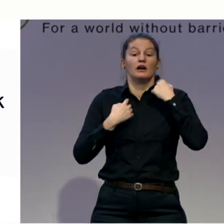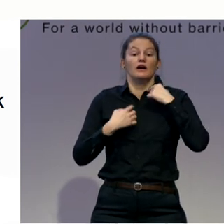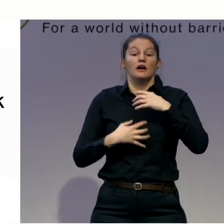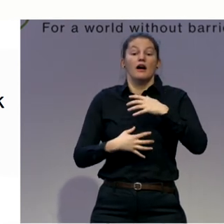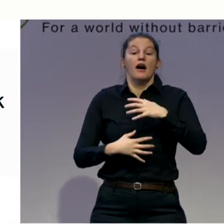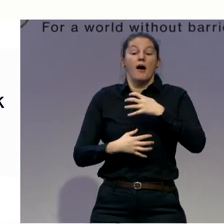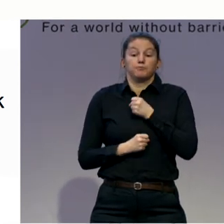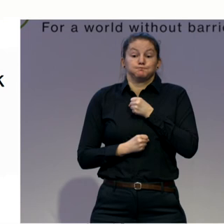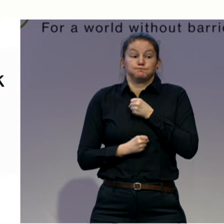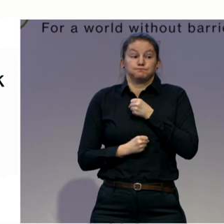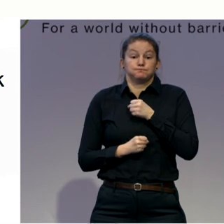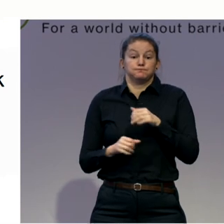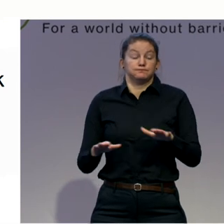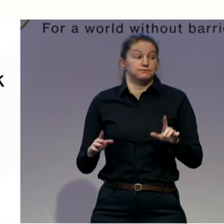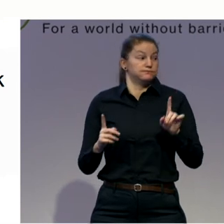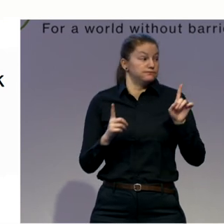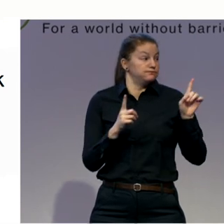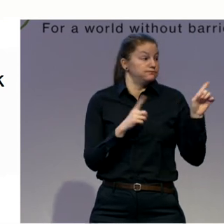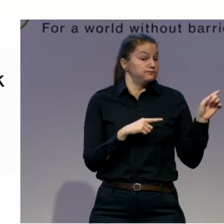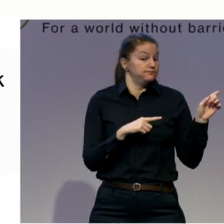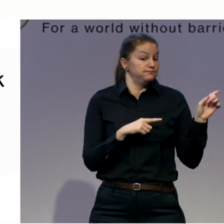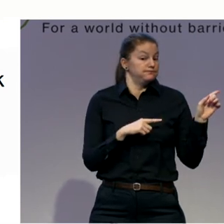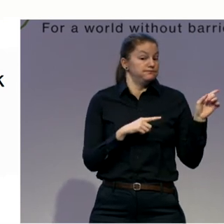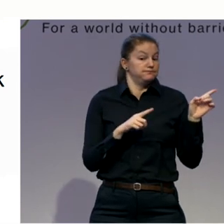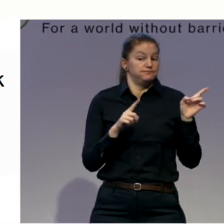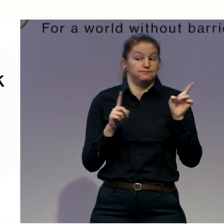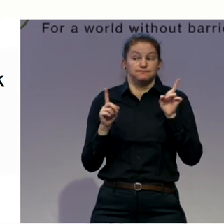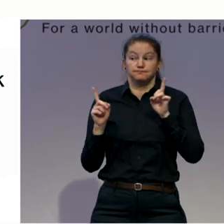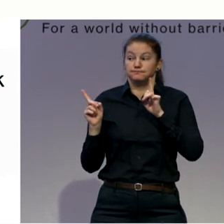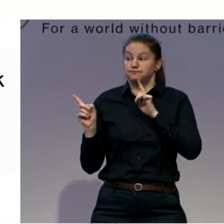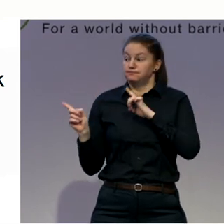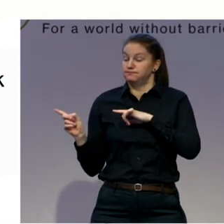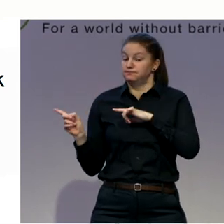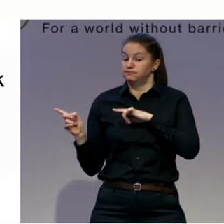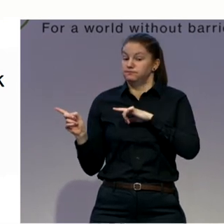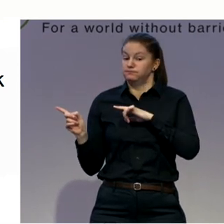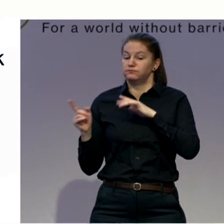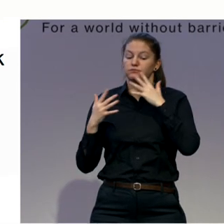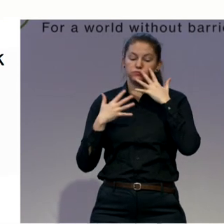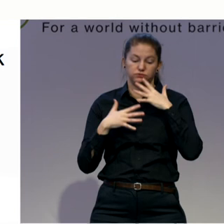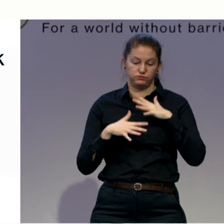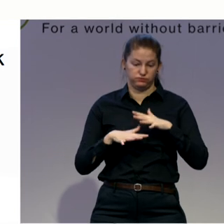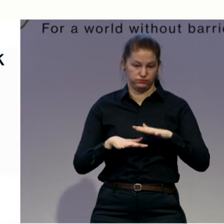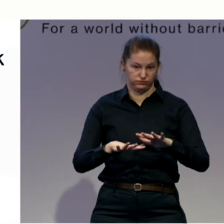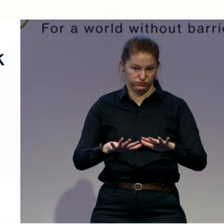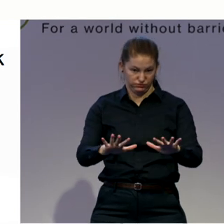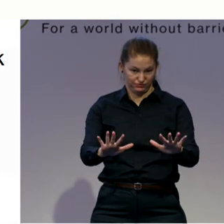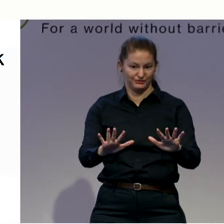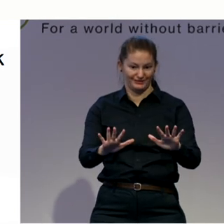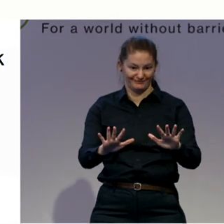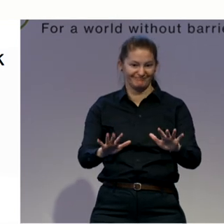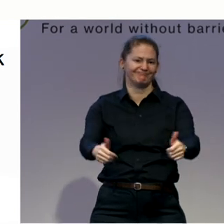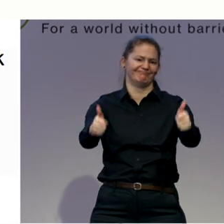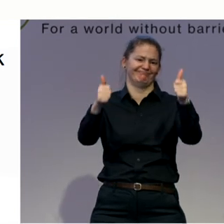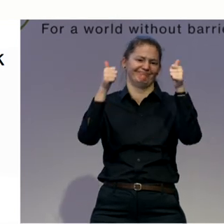And look to your right. And look to your left. And come back. Good job. The next